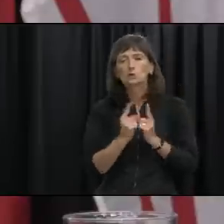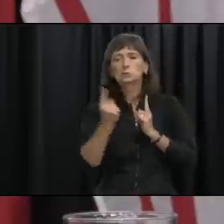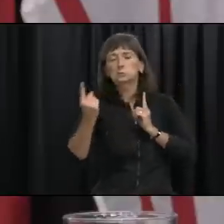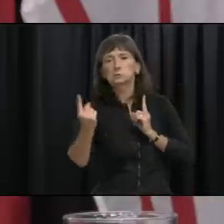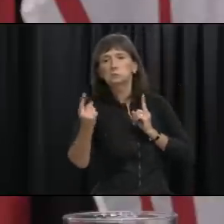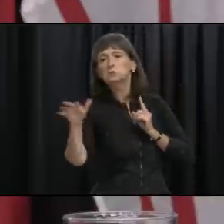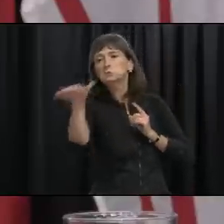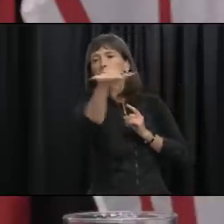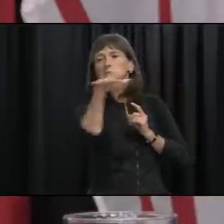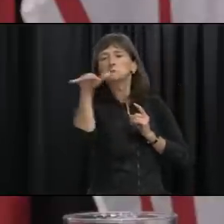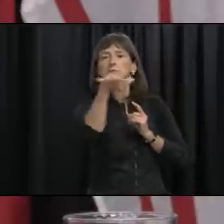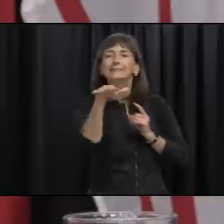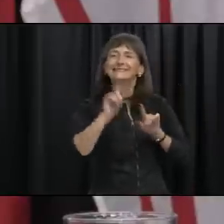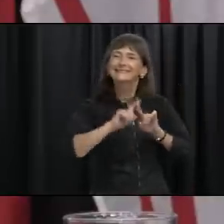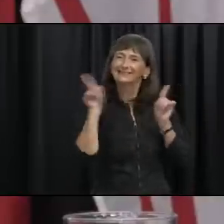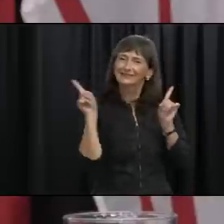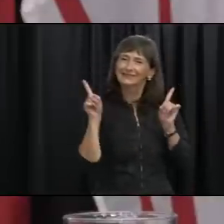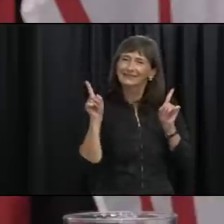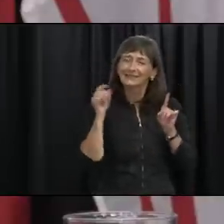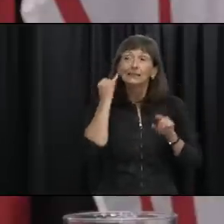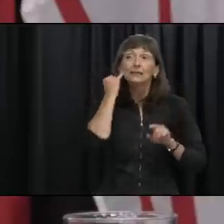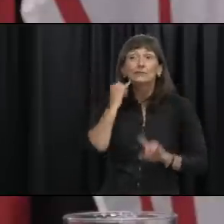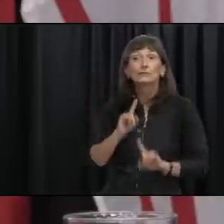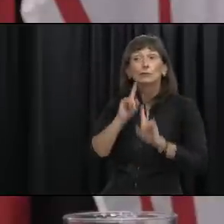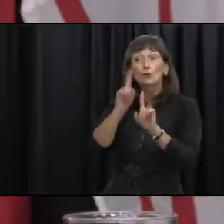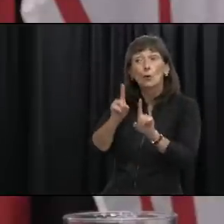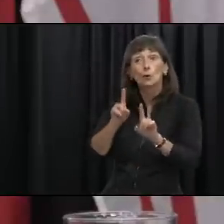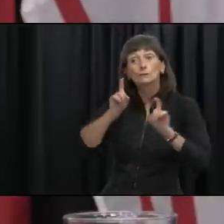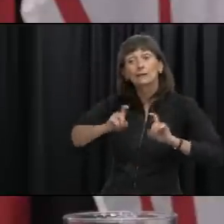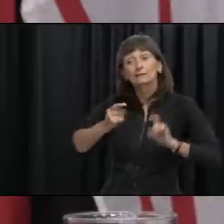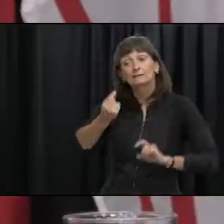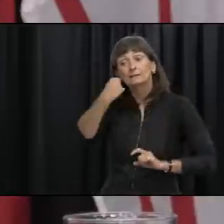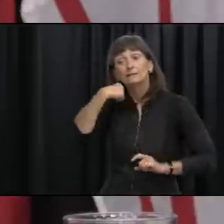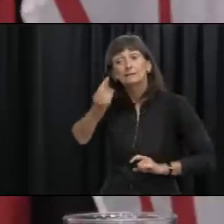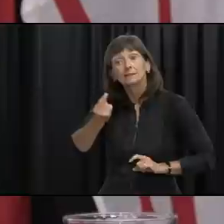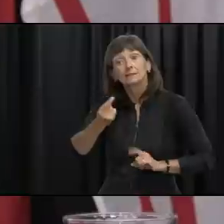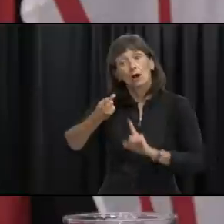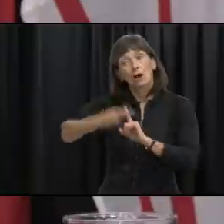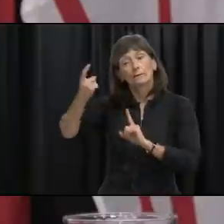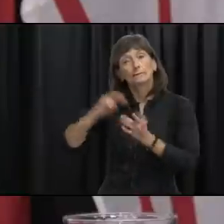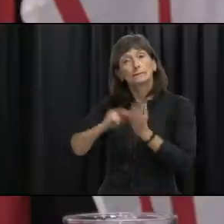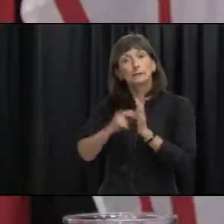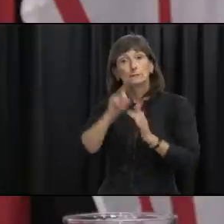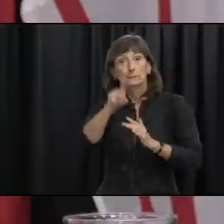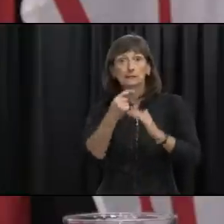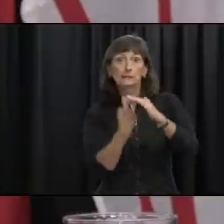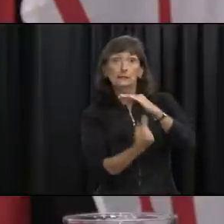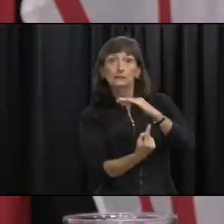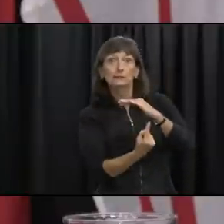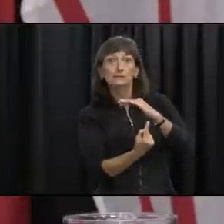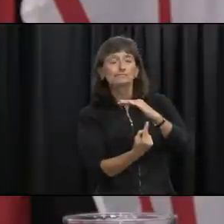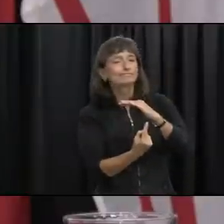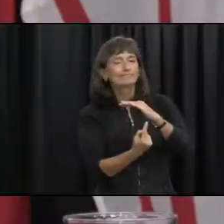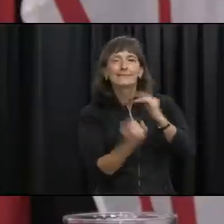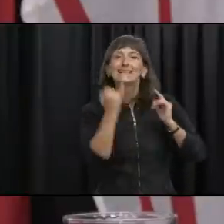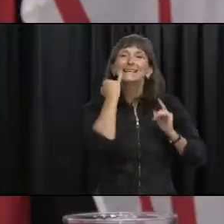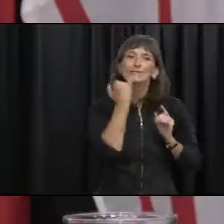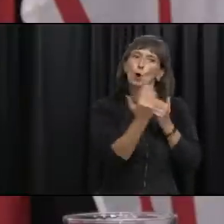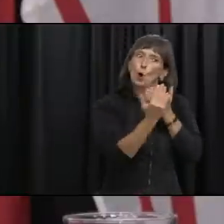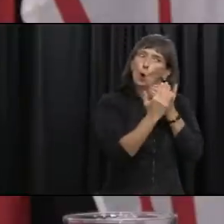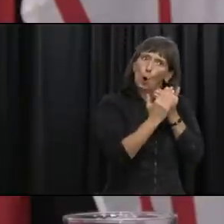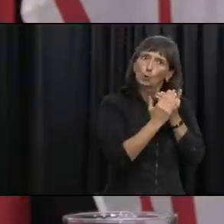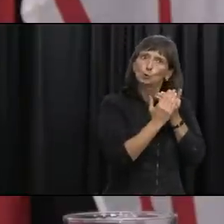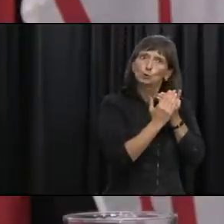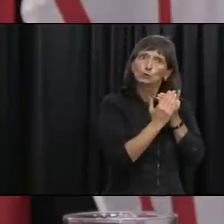a covid test doesn't necessarily mean that you have to isolate unless your contact is close and unless